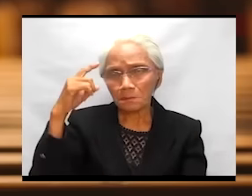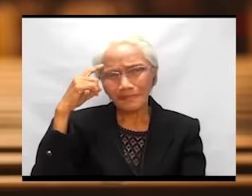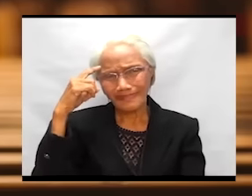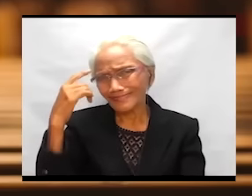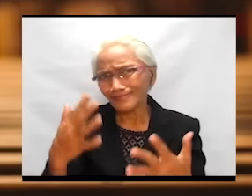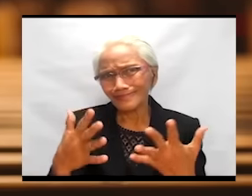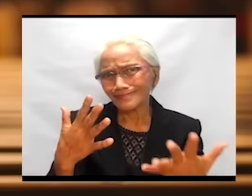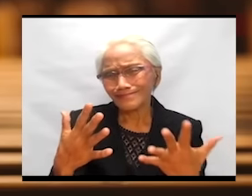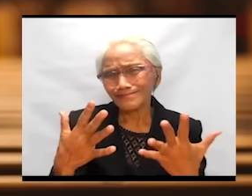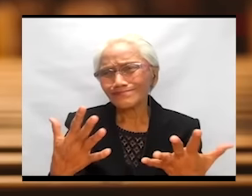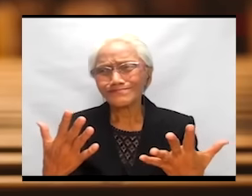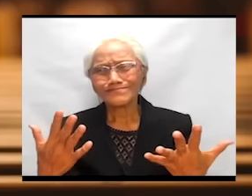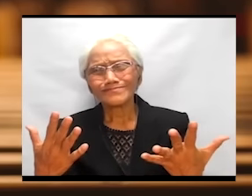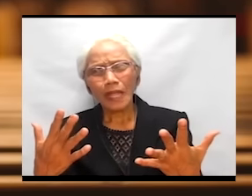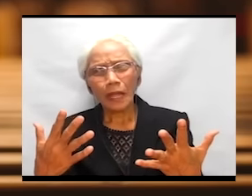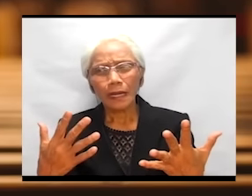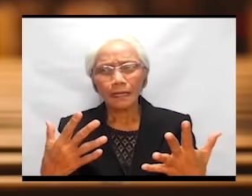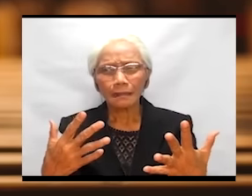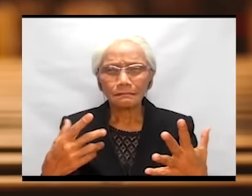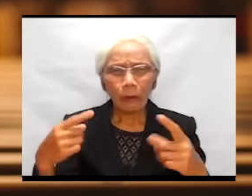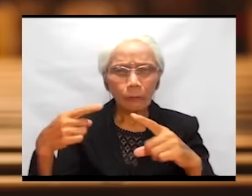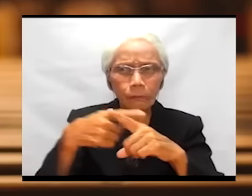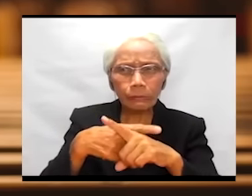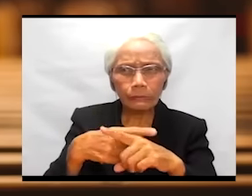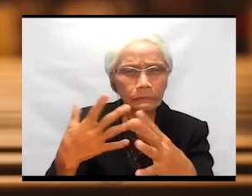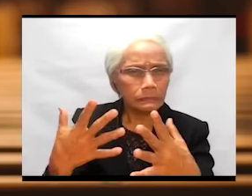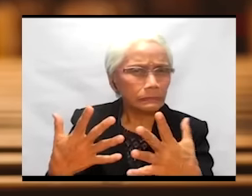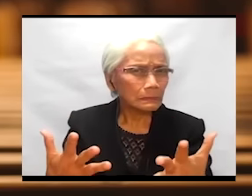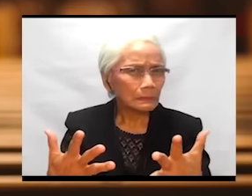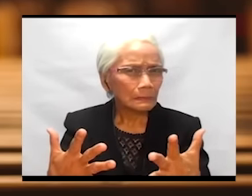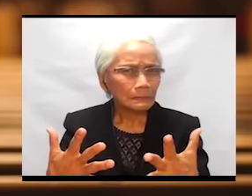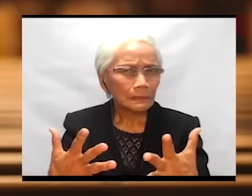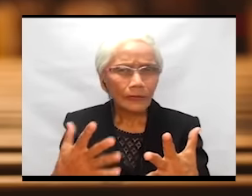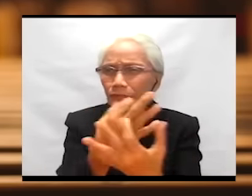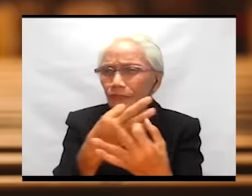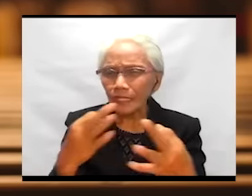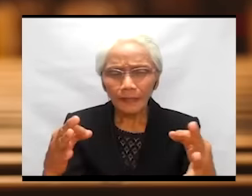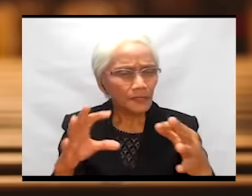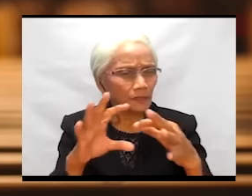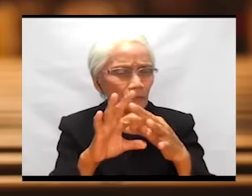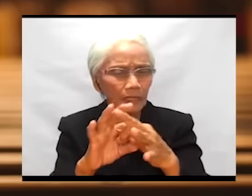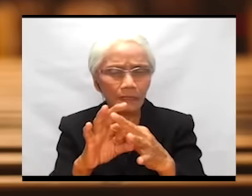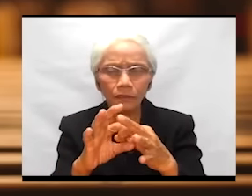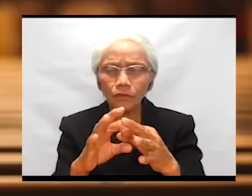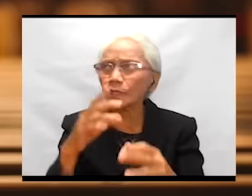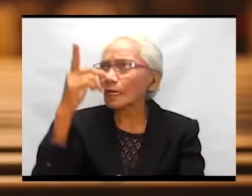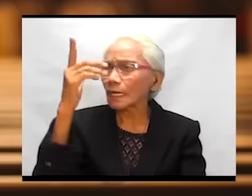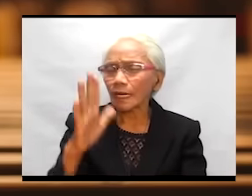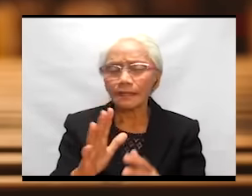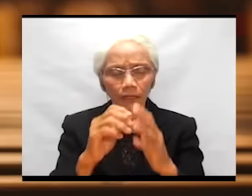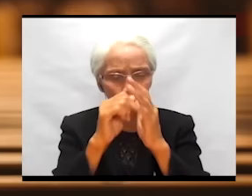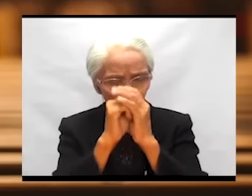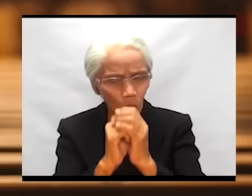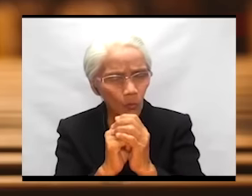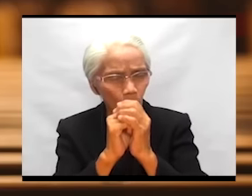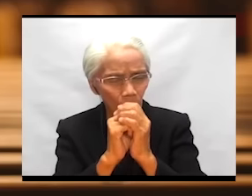this is a crucial point. Freedom is connected to the God that we worship.